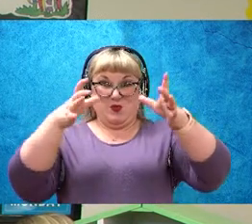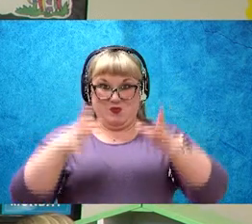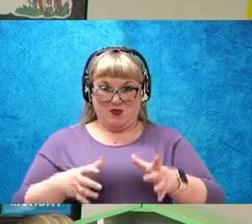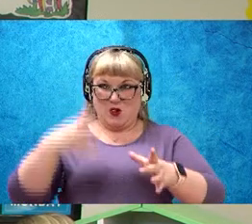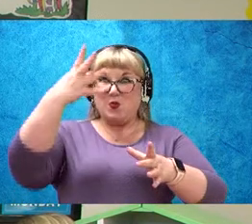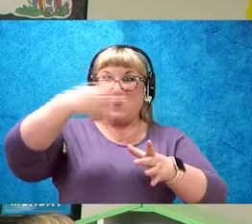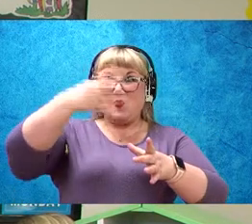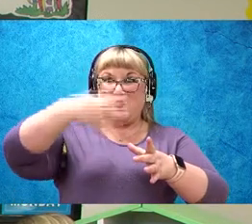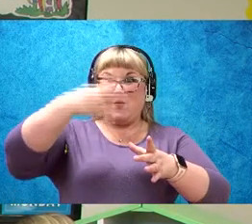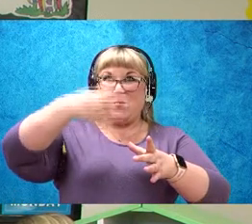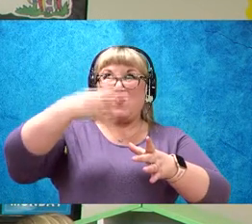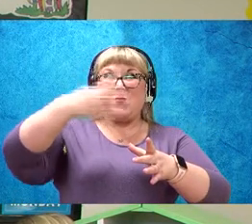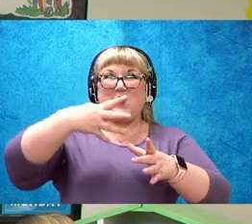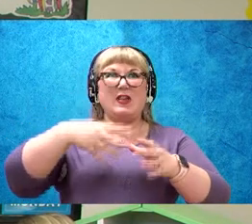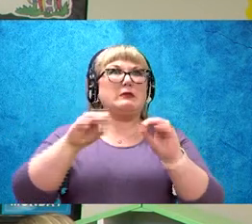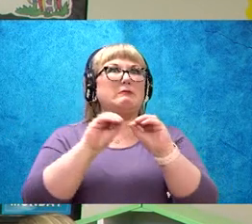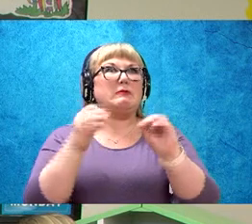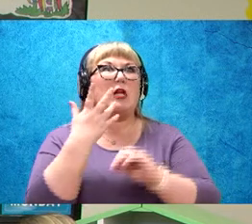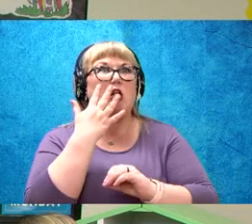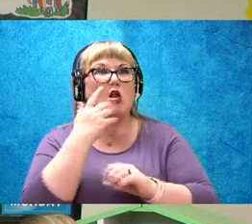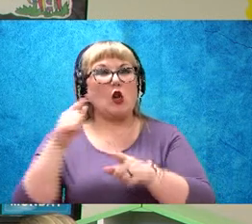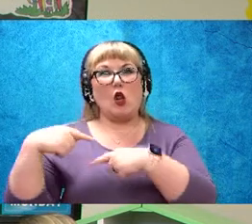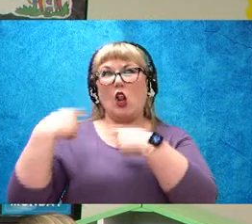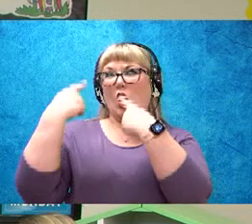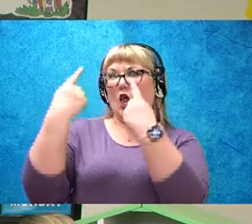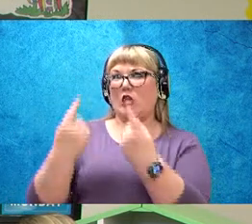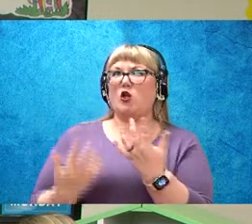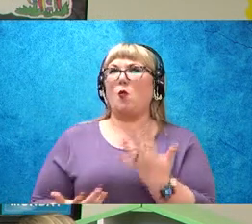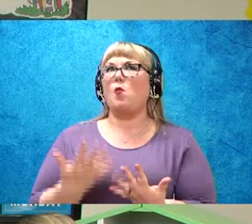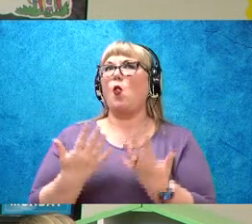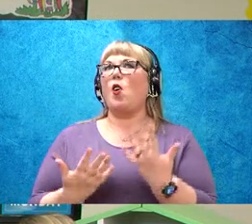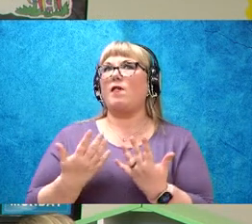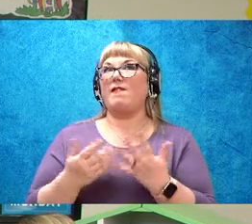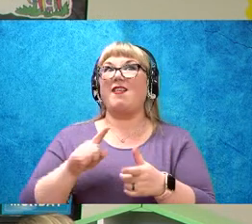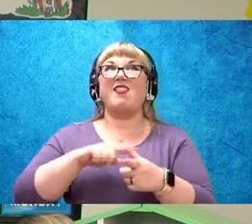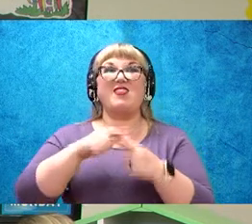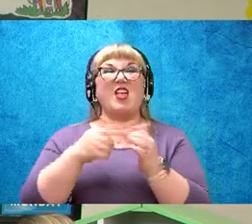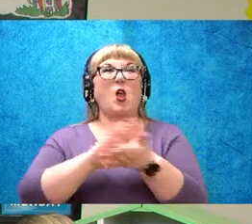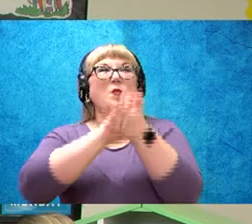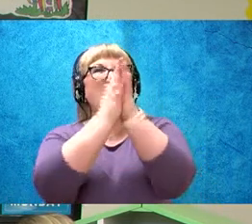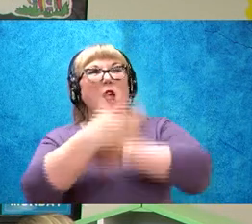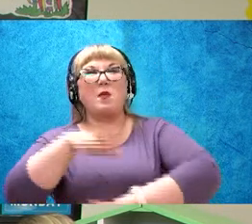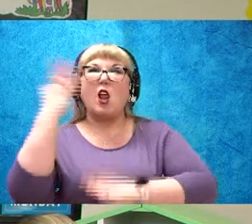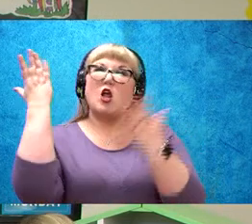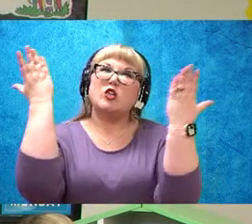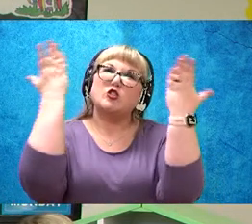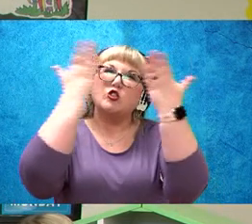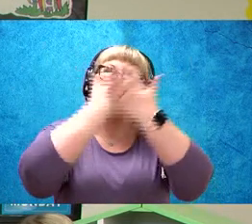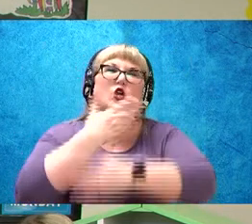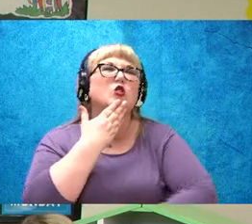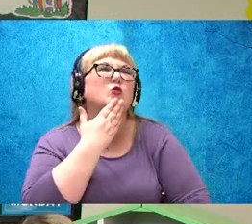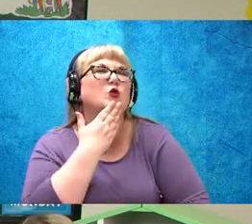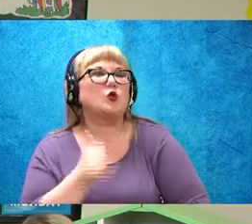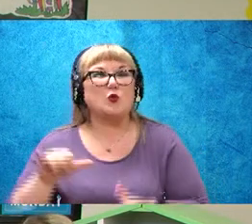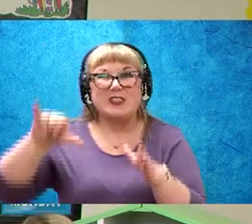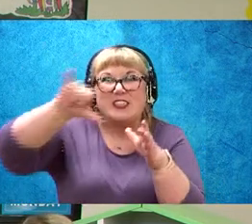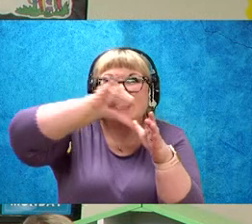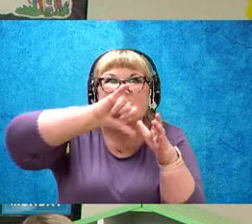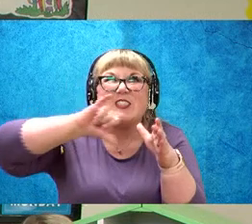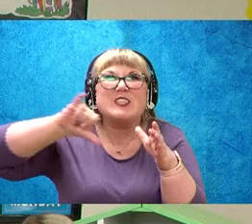The sap has no color until it's boiled. Then it becomes dark, sweet maple syrup.